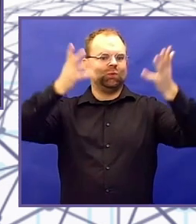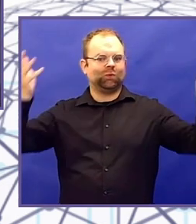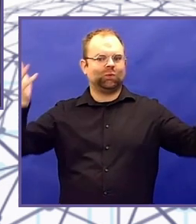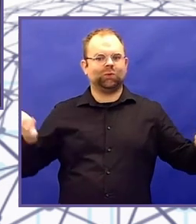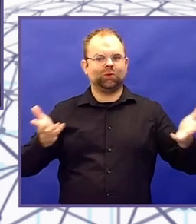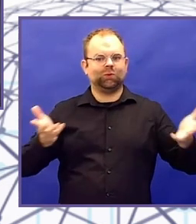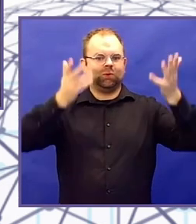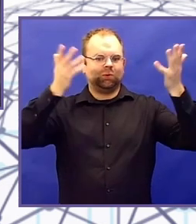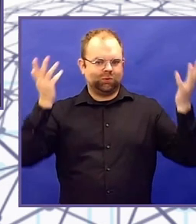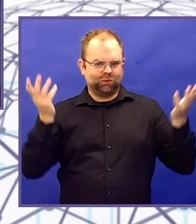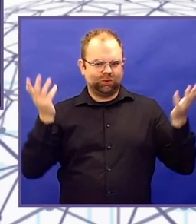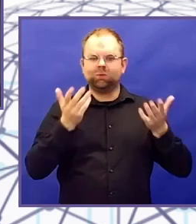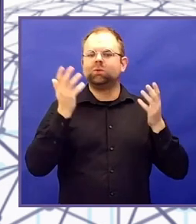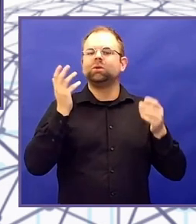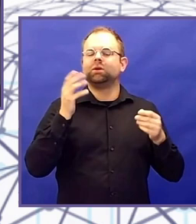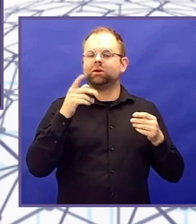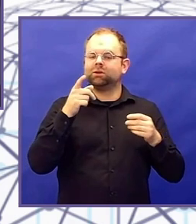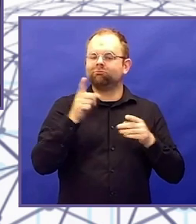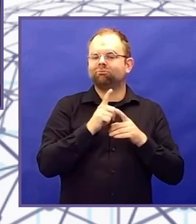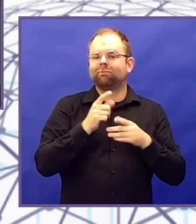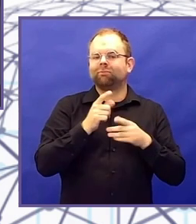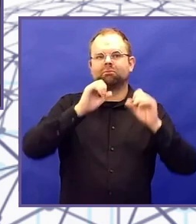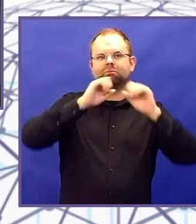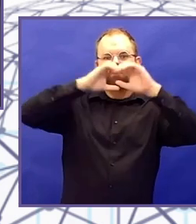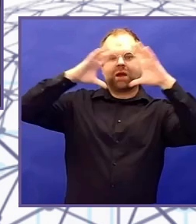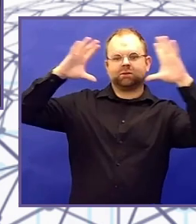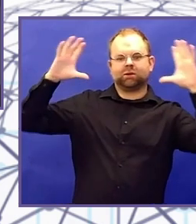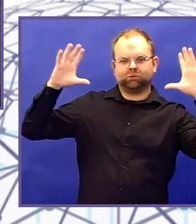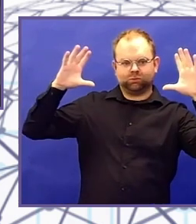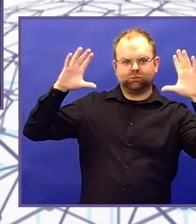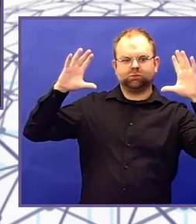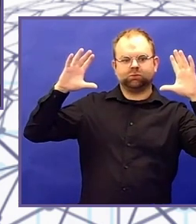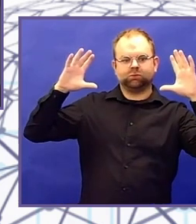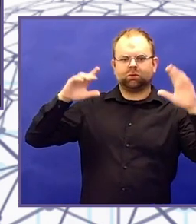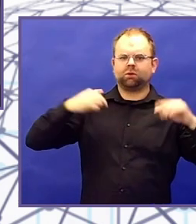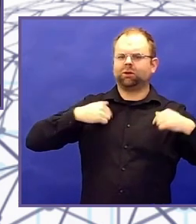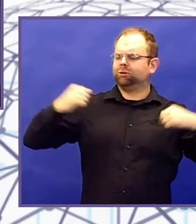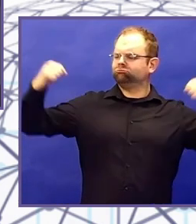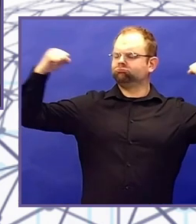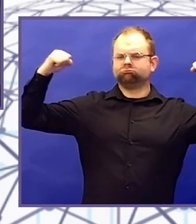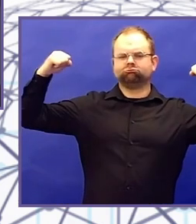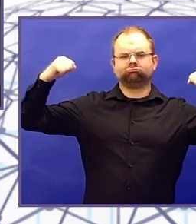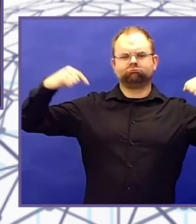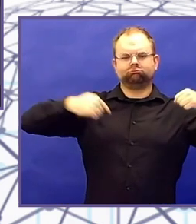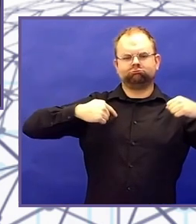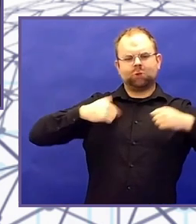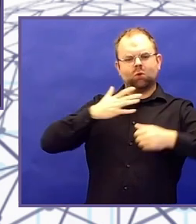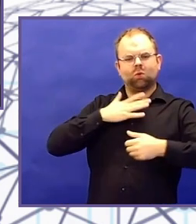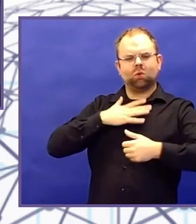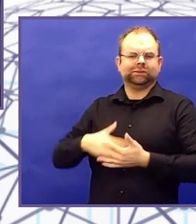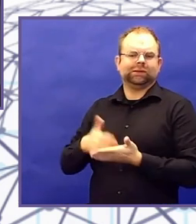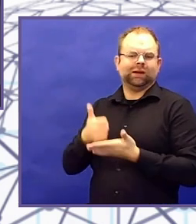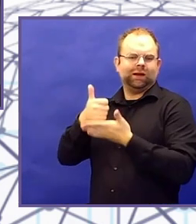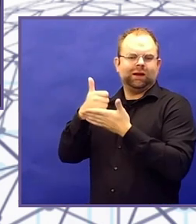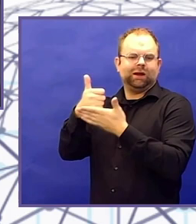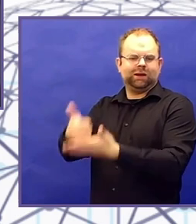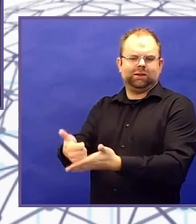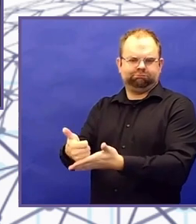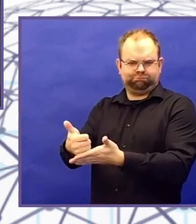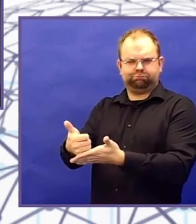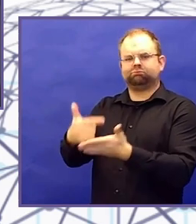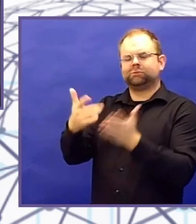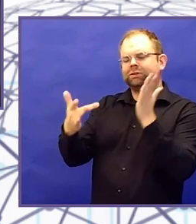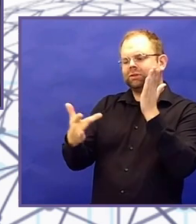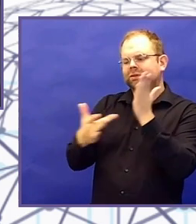and what we can do to avoid them. Brilliant. So, one of the additional features of a